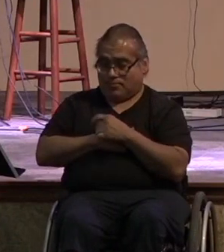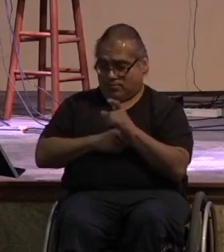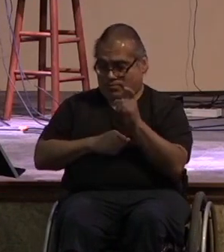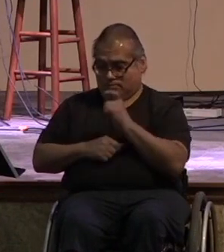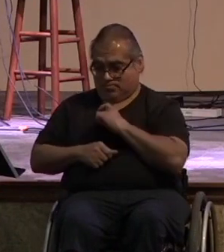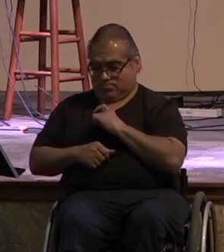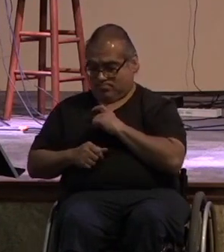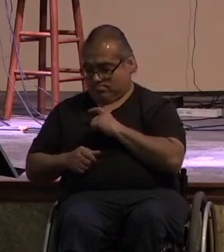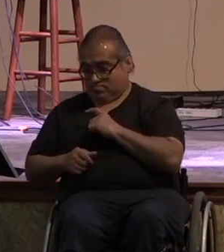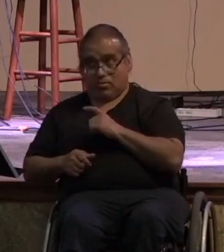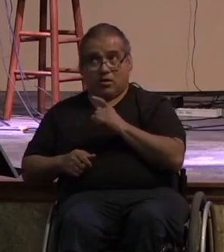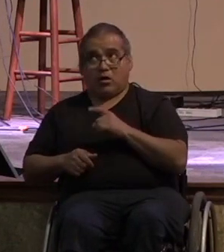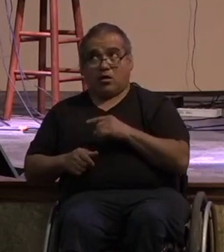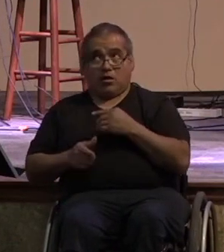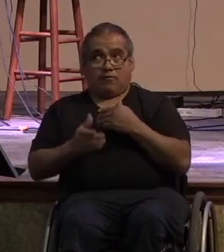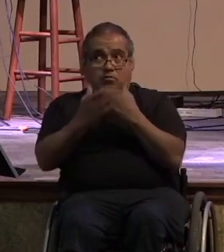we become